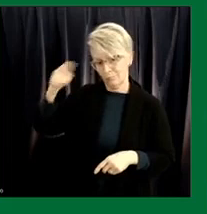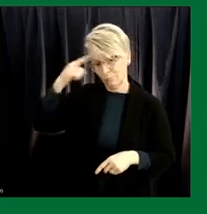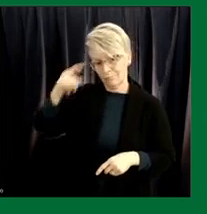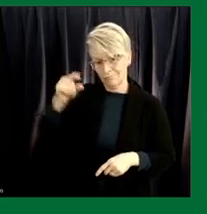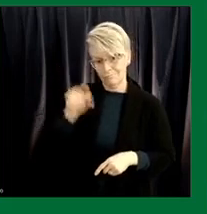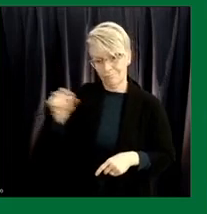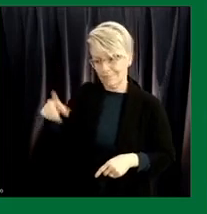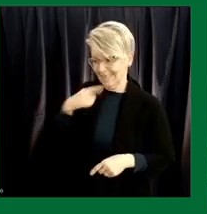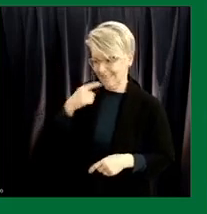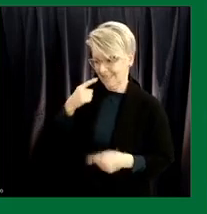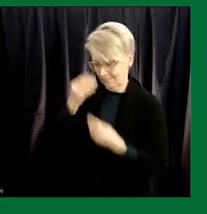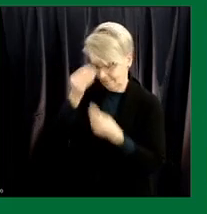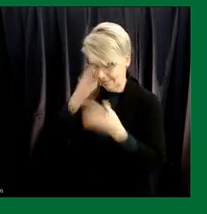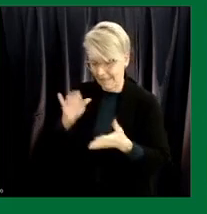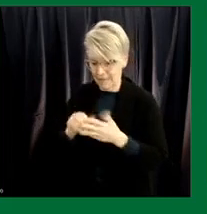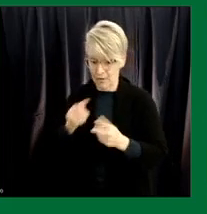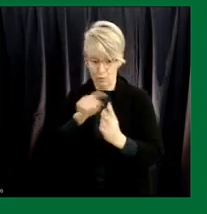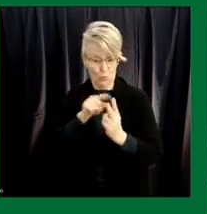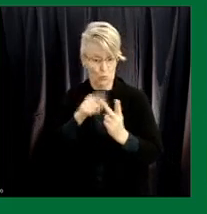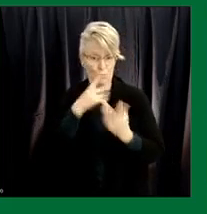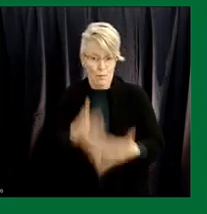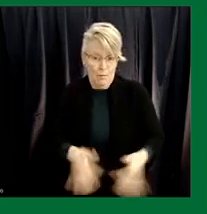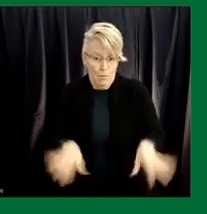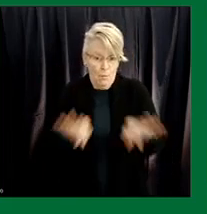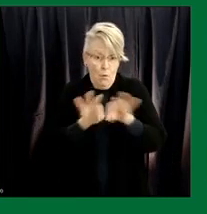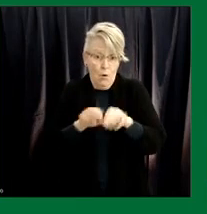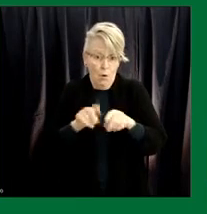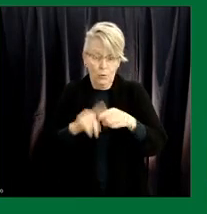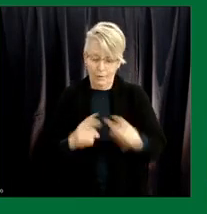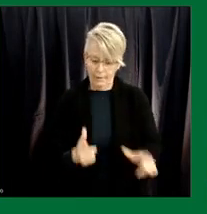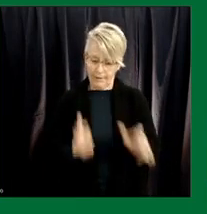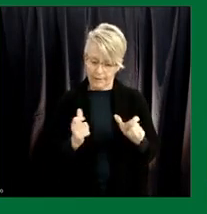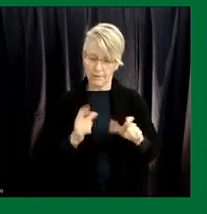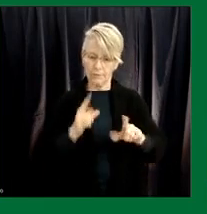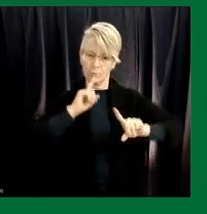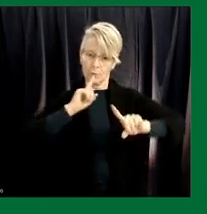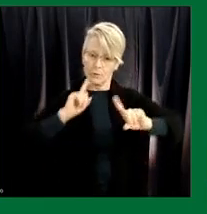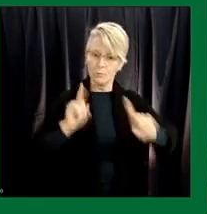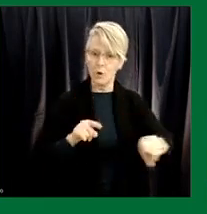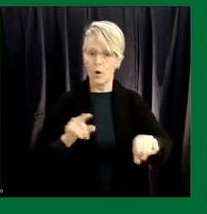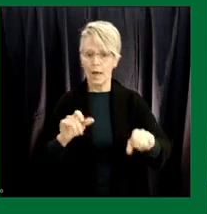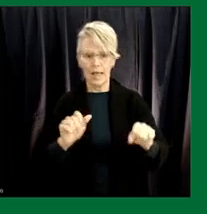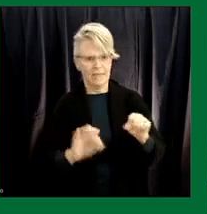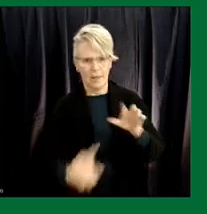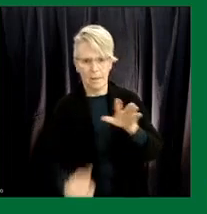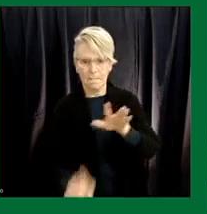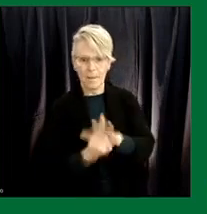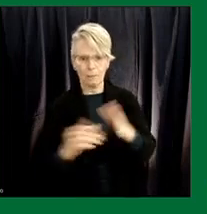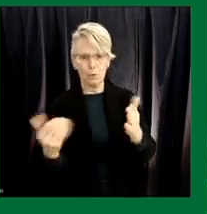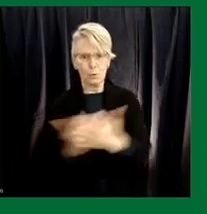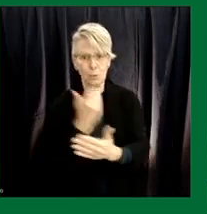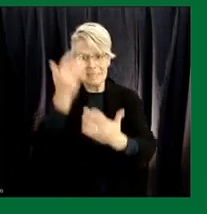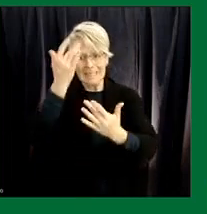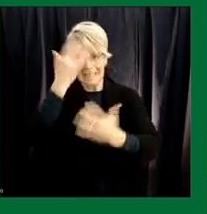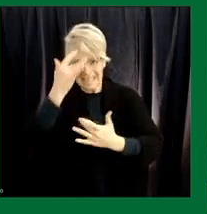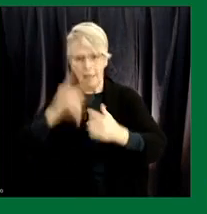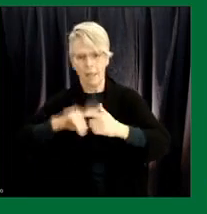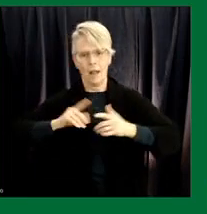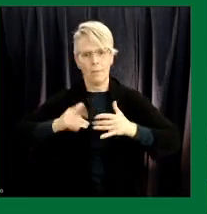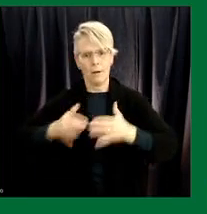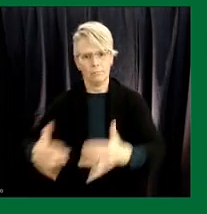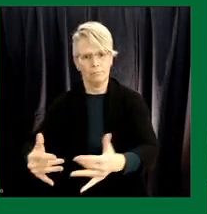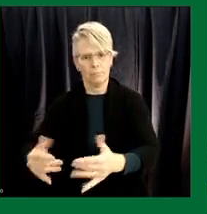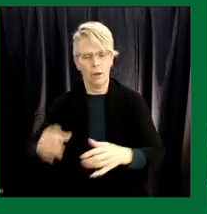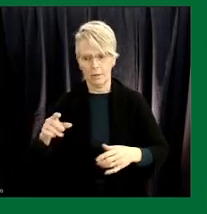two key elements are critical in rapidly responding to a new emerging disease and so we already have those two in